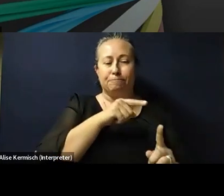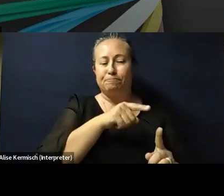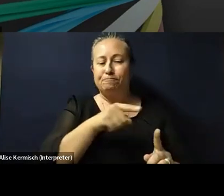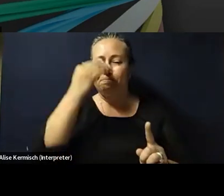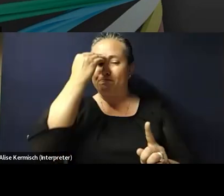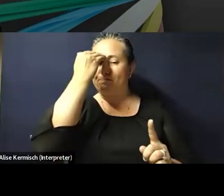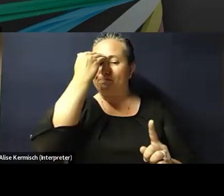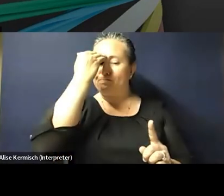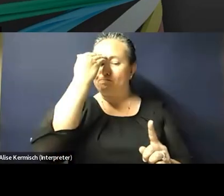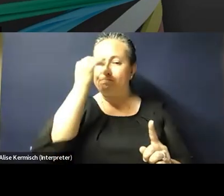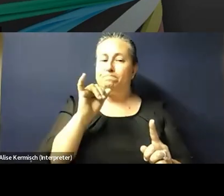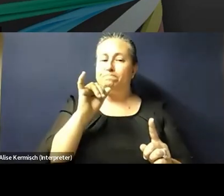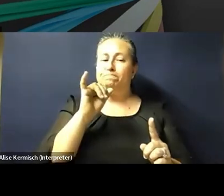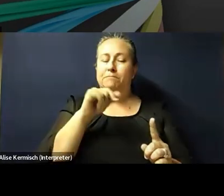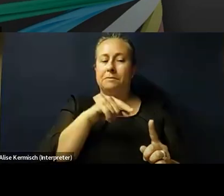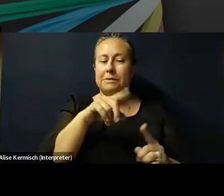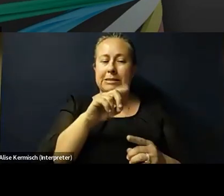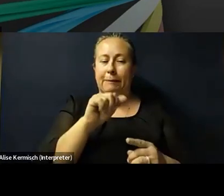disability